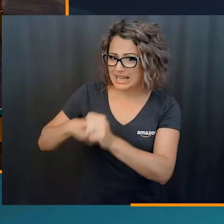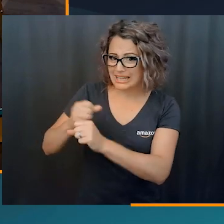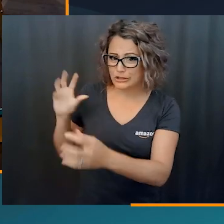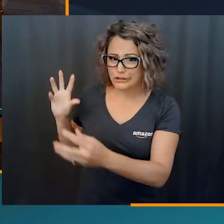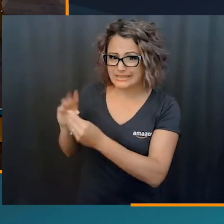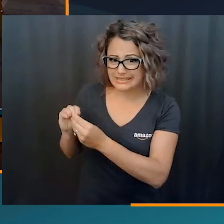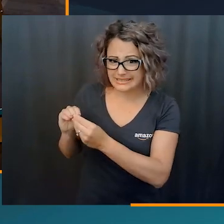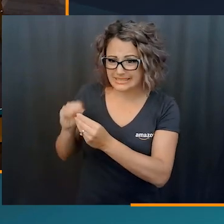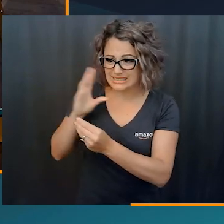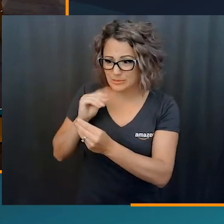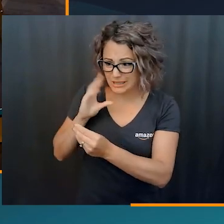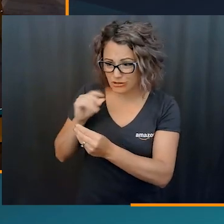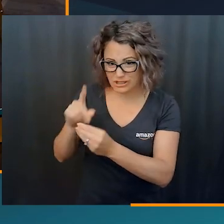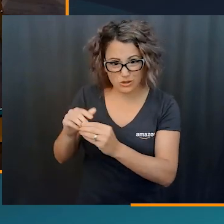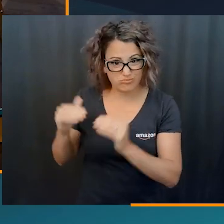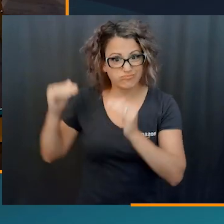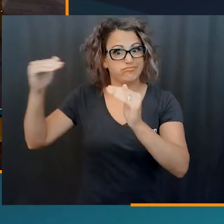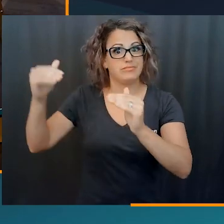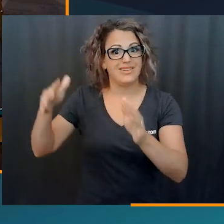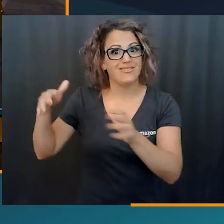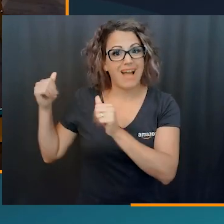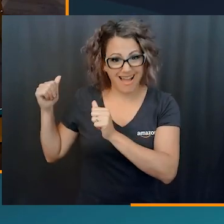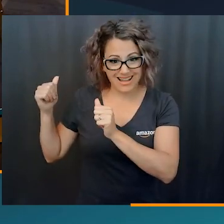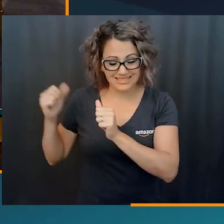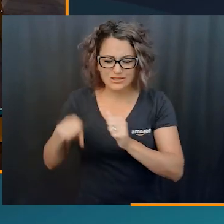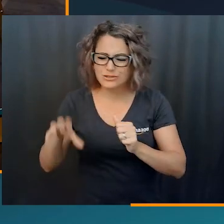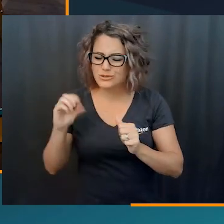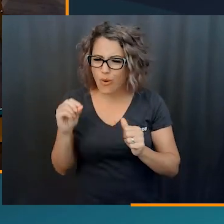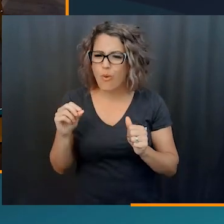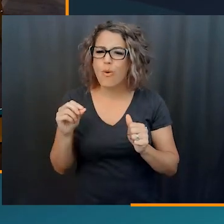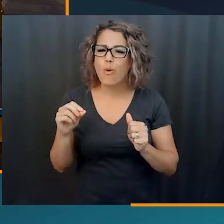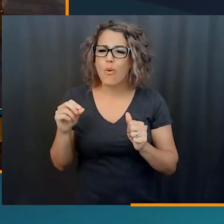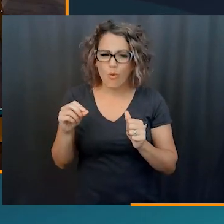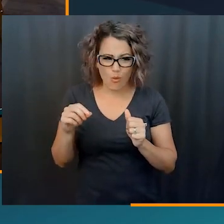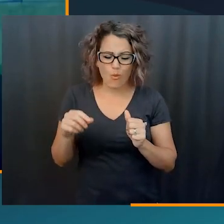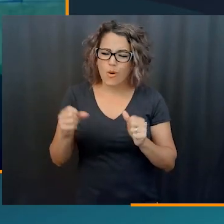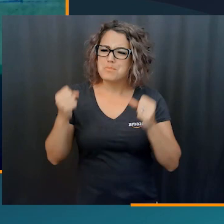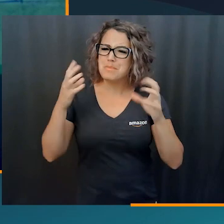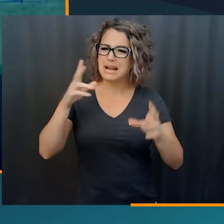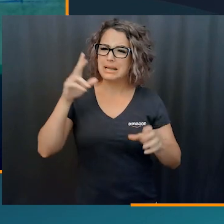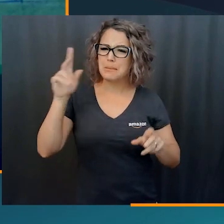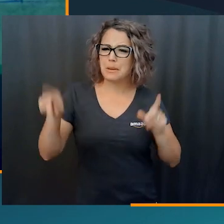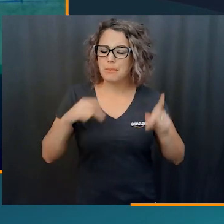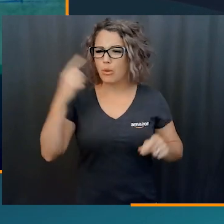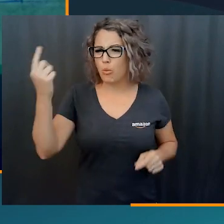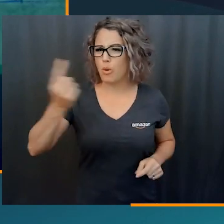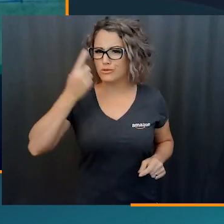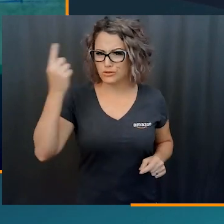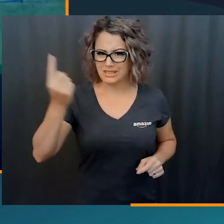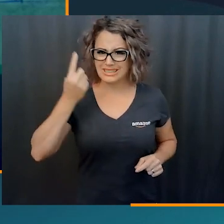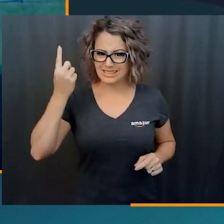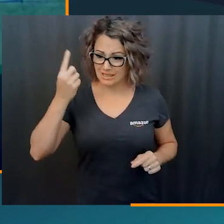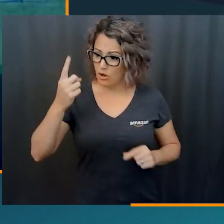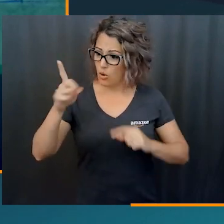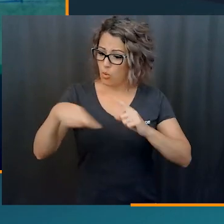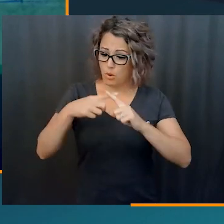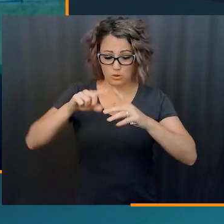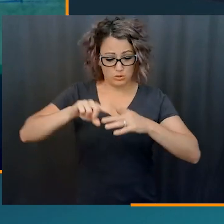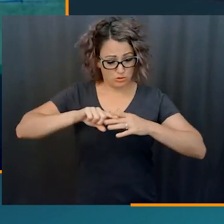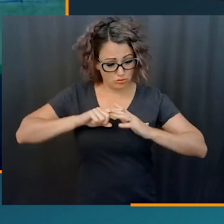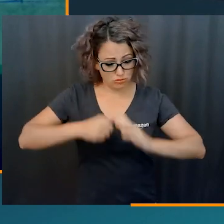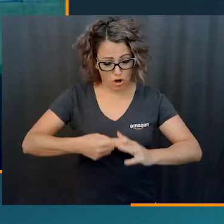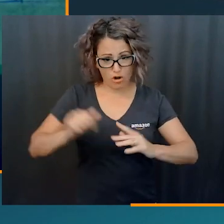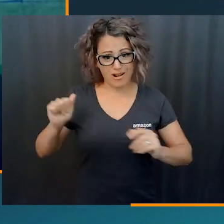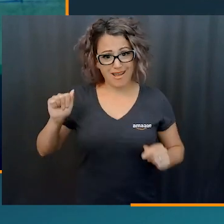after about 20 years experience, and you made a big jump really quickly. And I have to ask something that's on a lot of people's